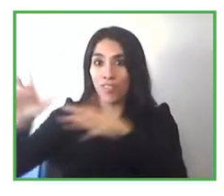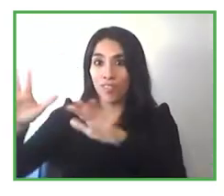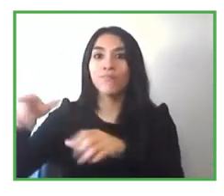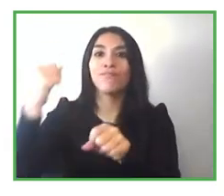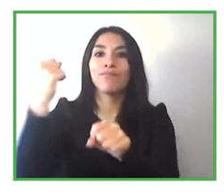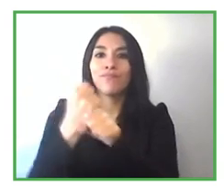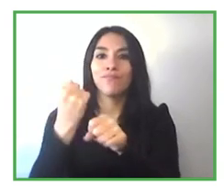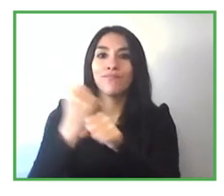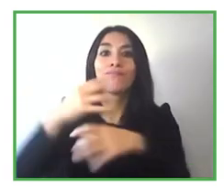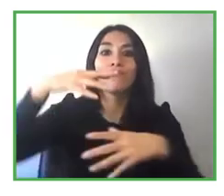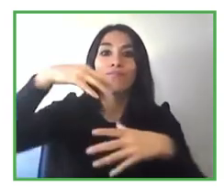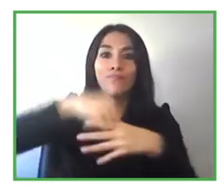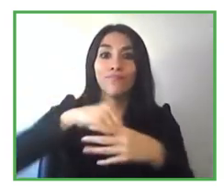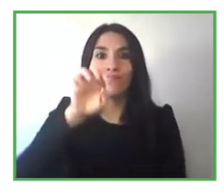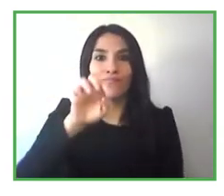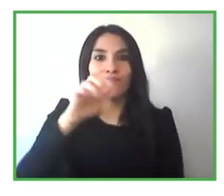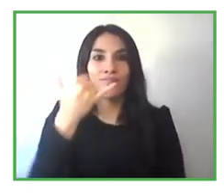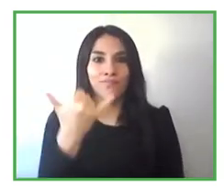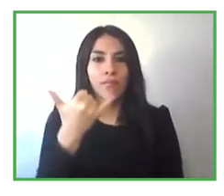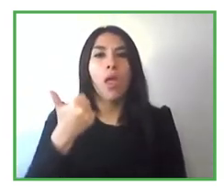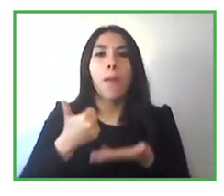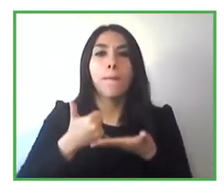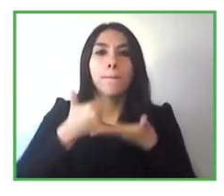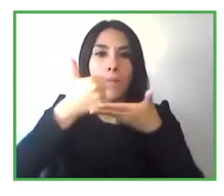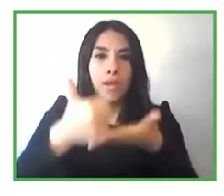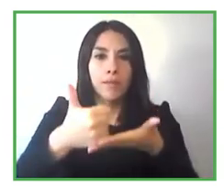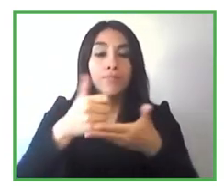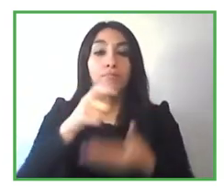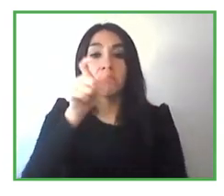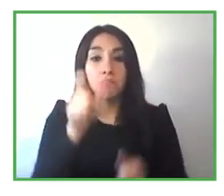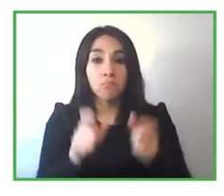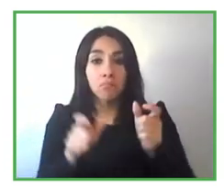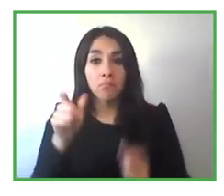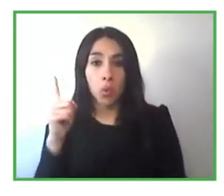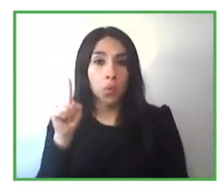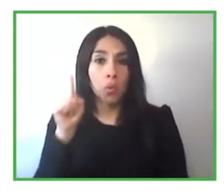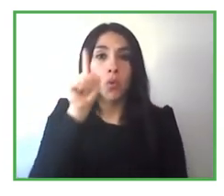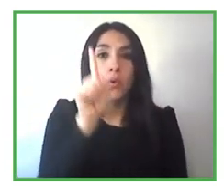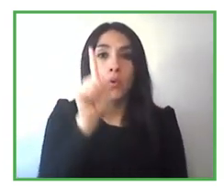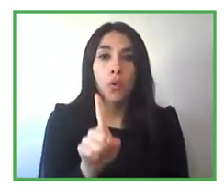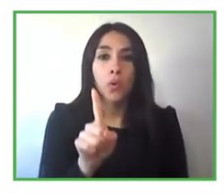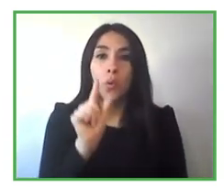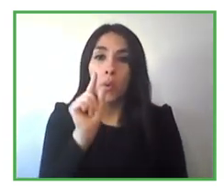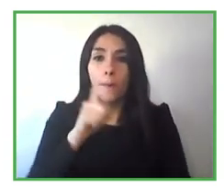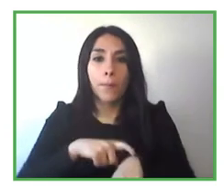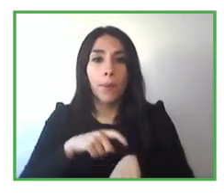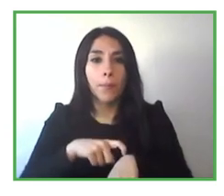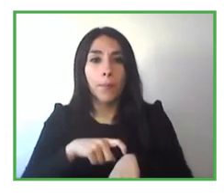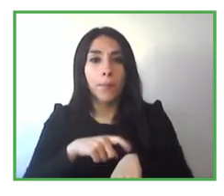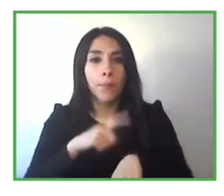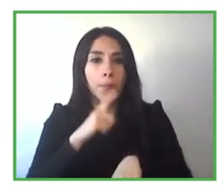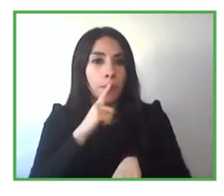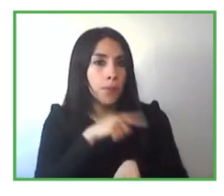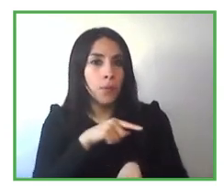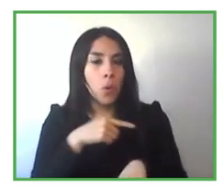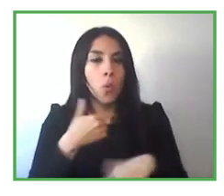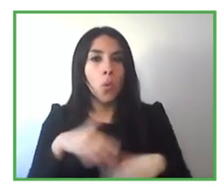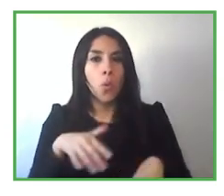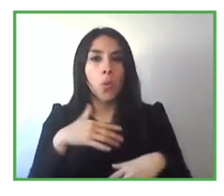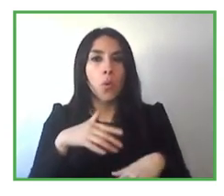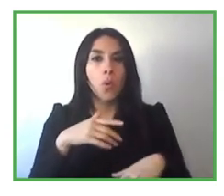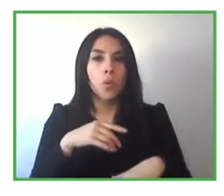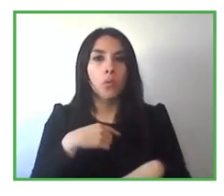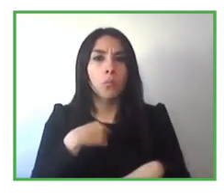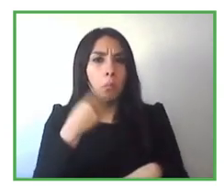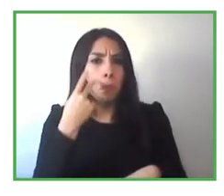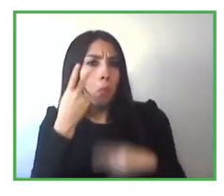central to everything but again you know we don't see anything as negative because everything is a learning experience for us